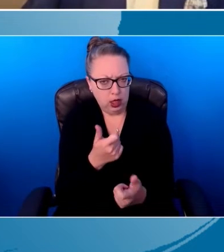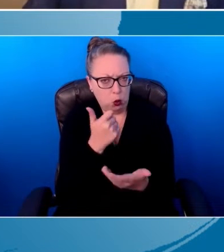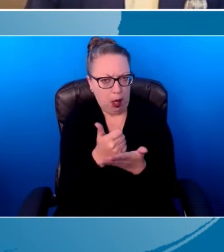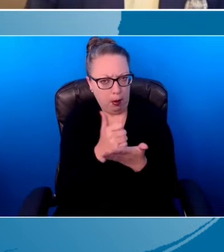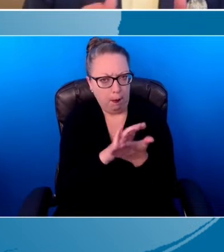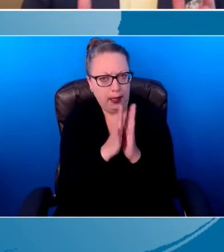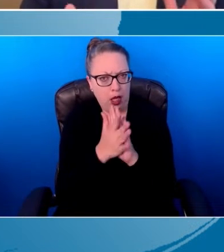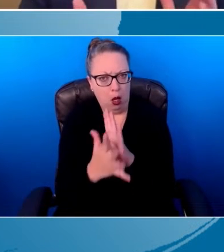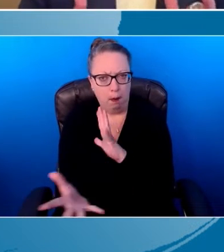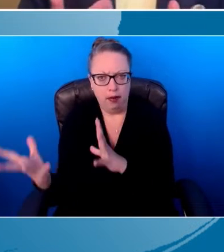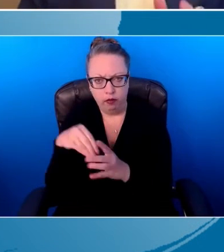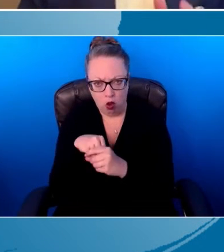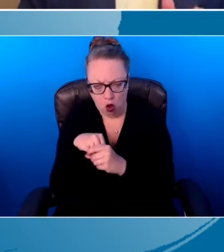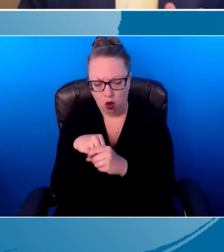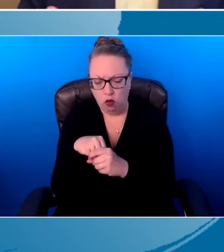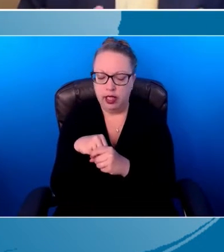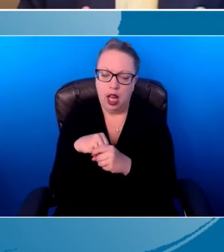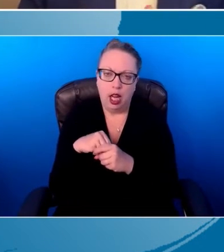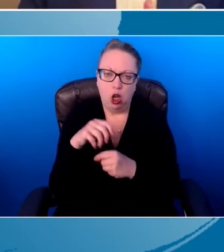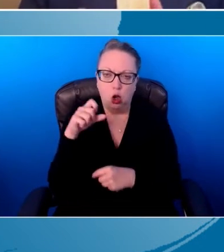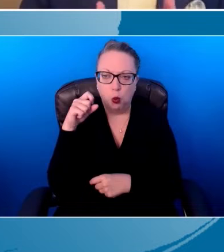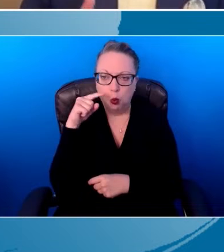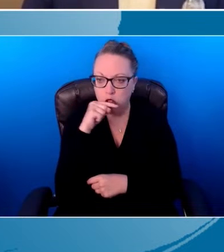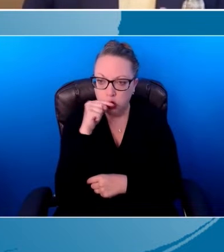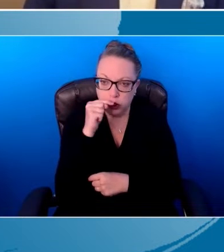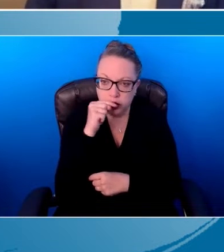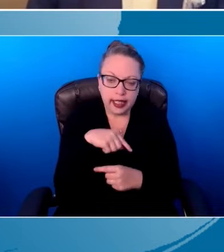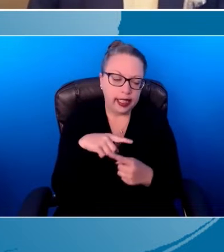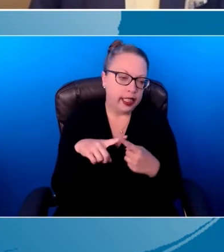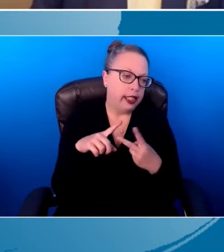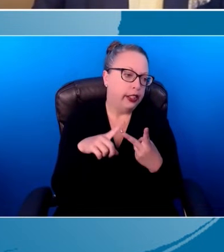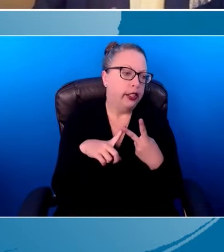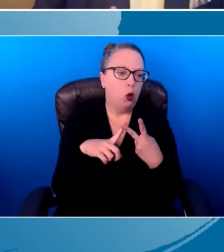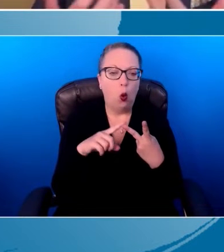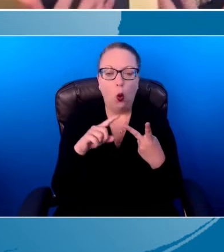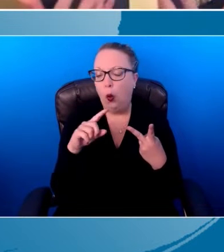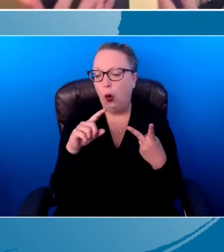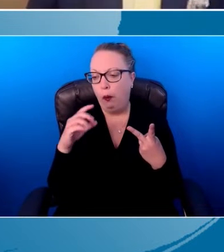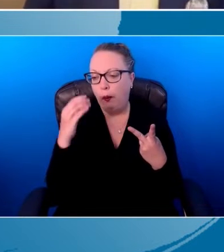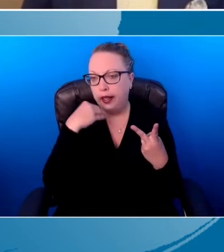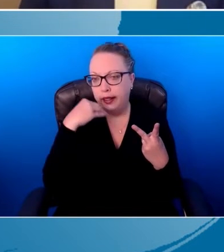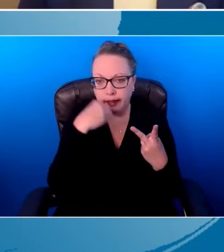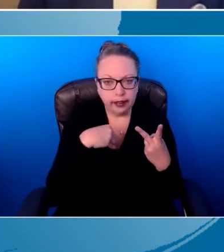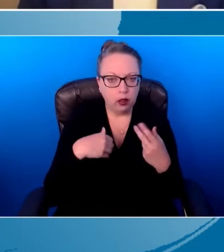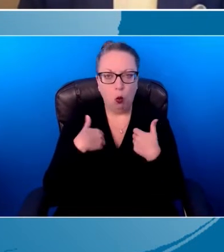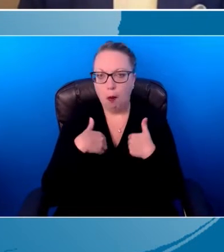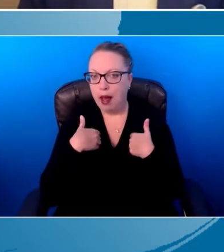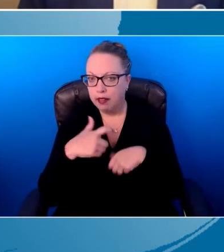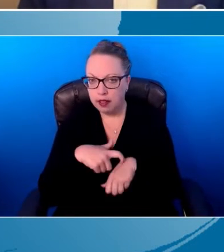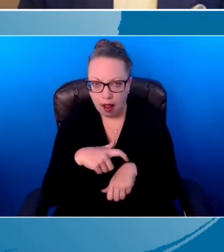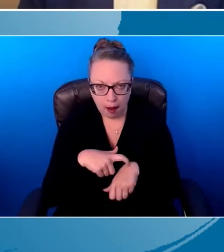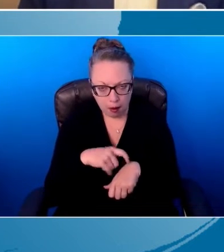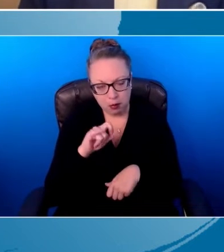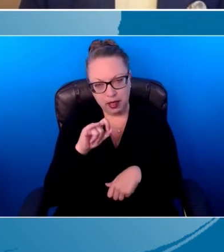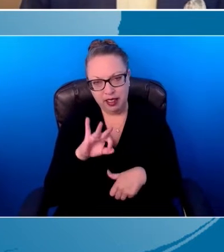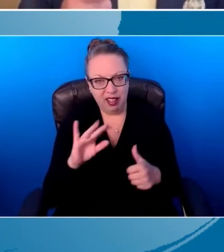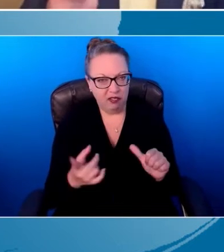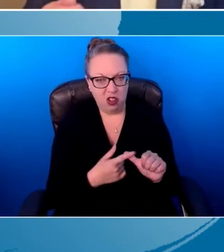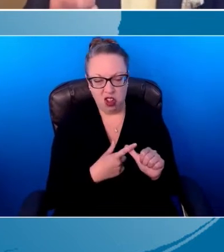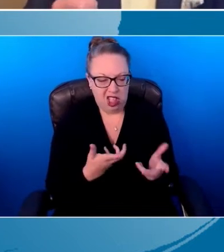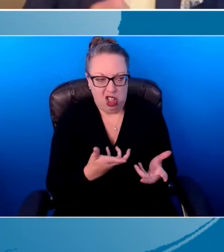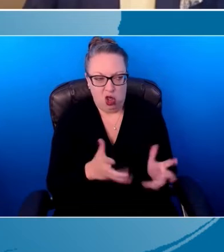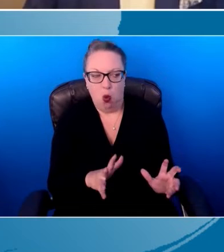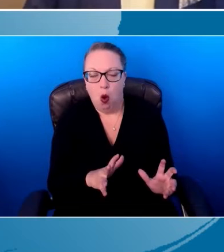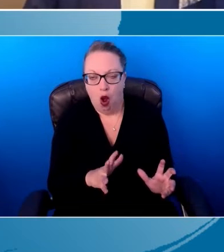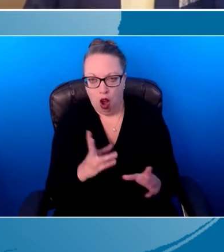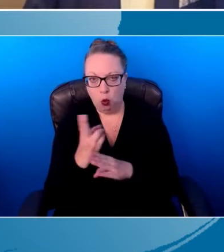activities like toothbrushing or bath time or sometimes even eating when they may not want to initially do it. So should